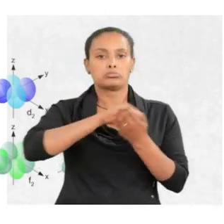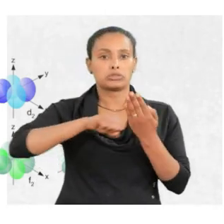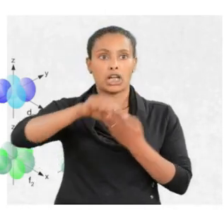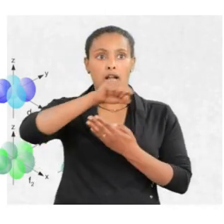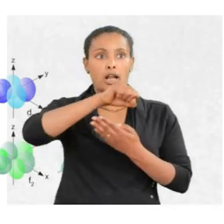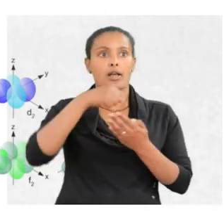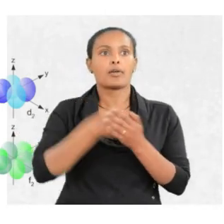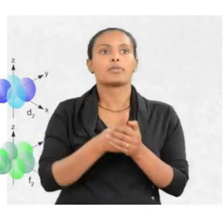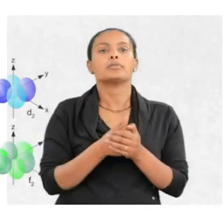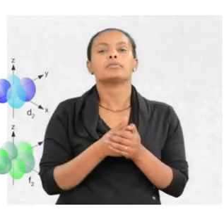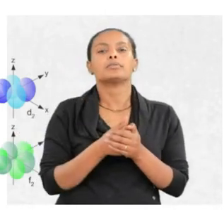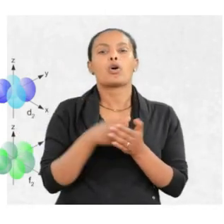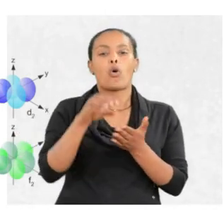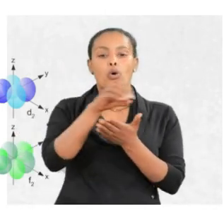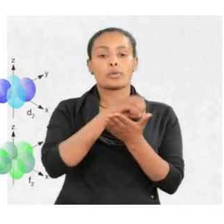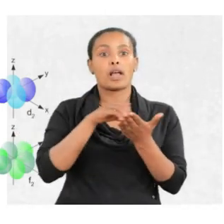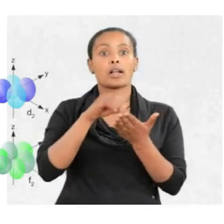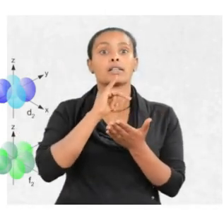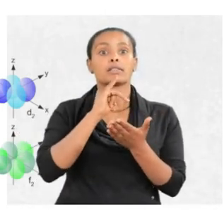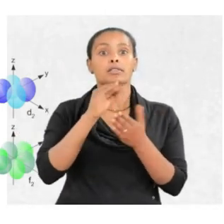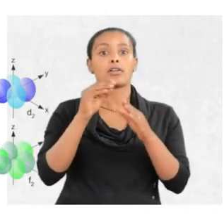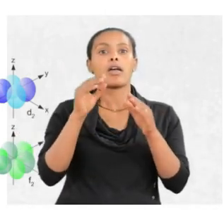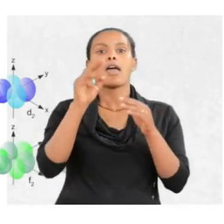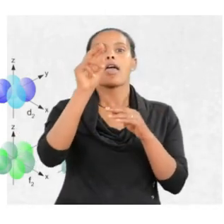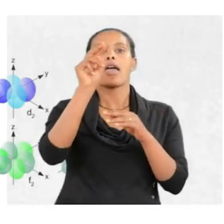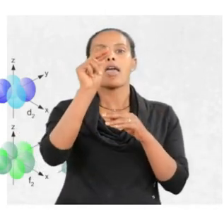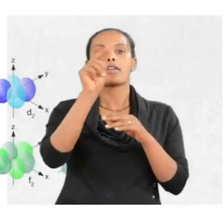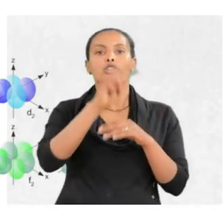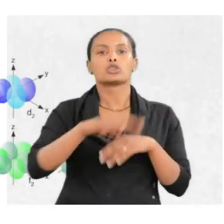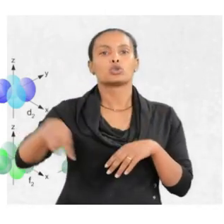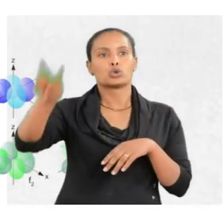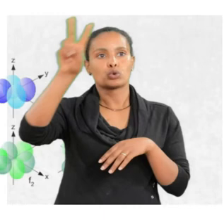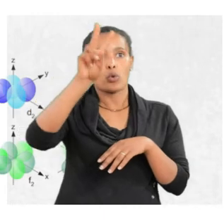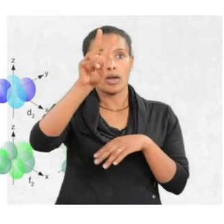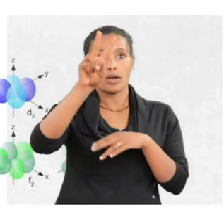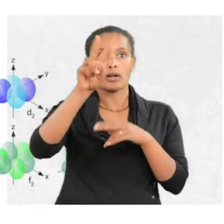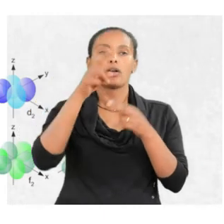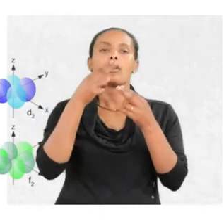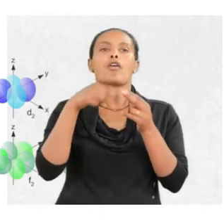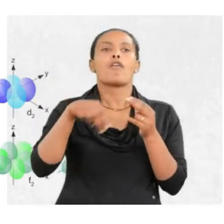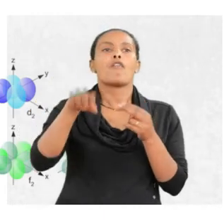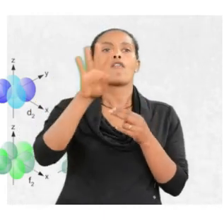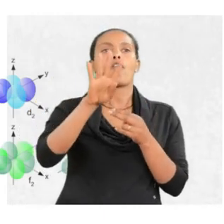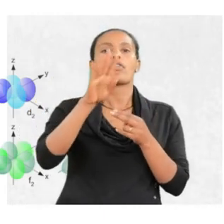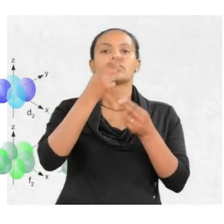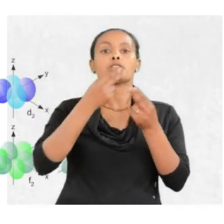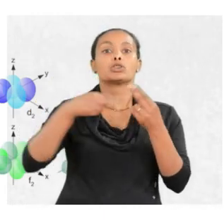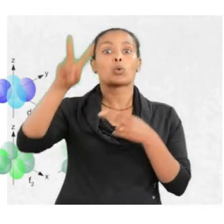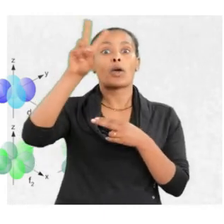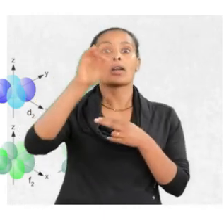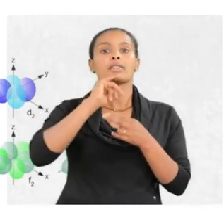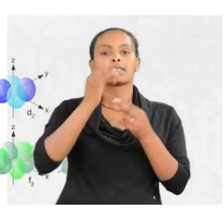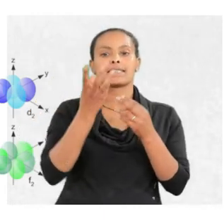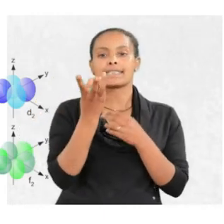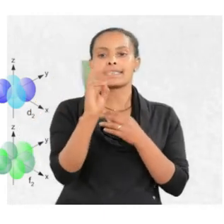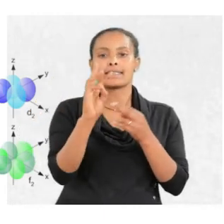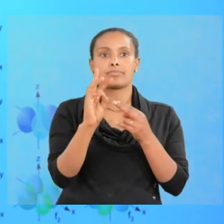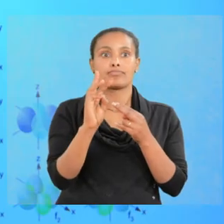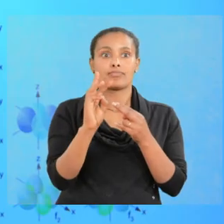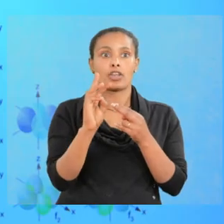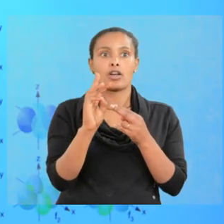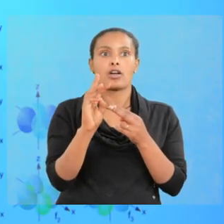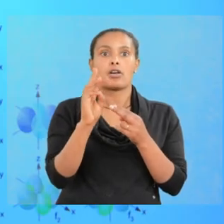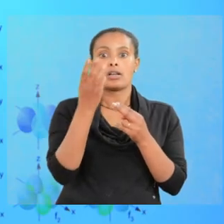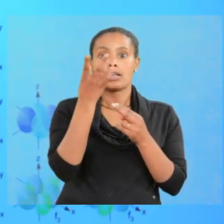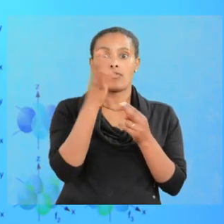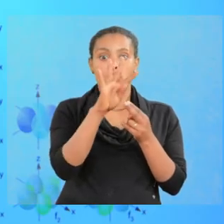orbitals is equal to n squared. Equal four squared is 16, you see. The fourth